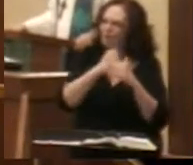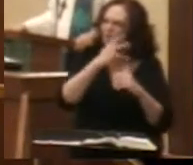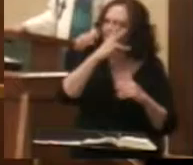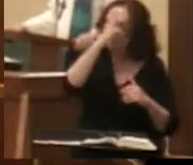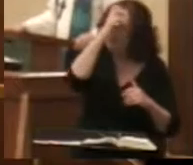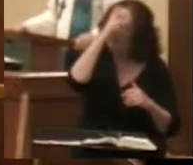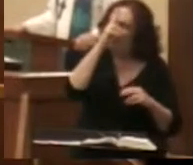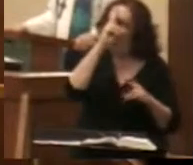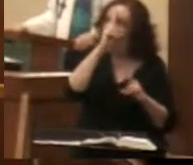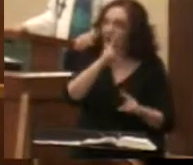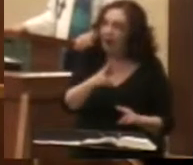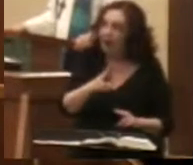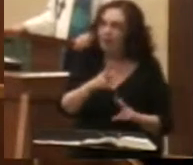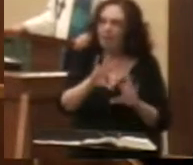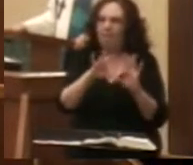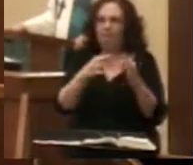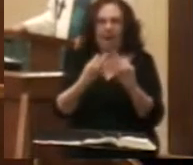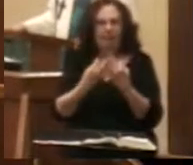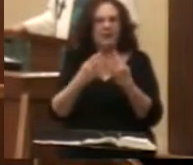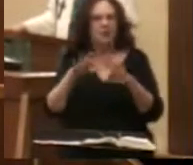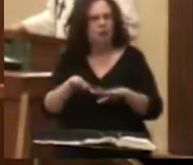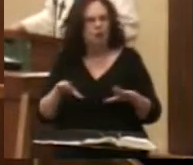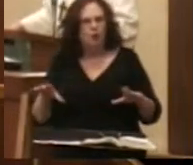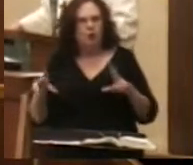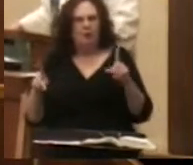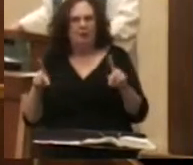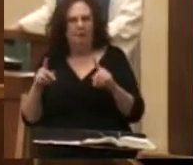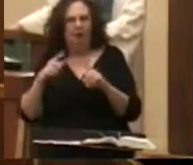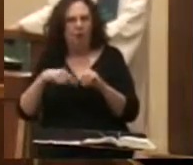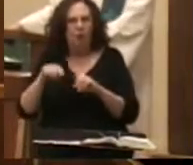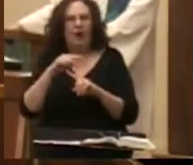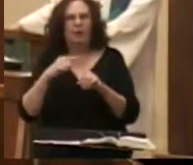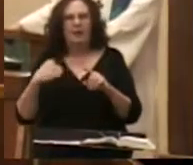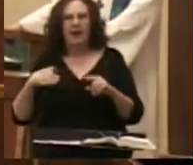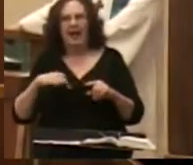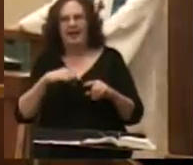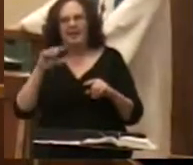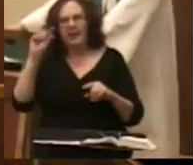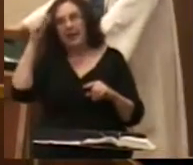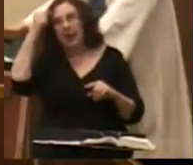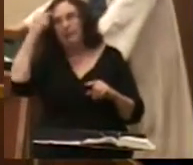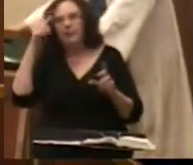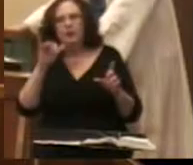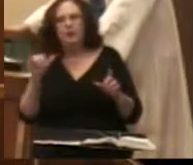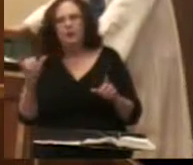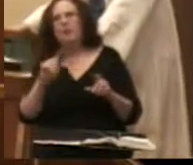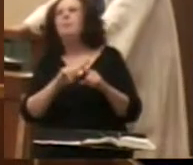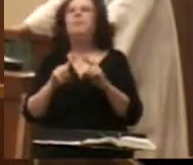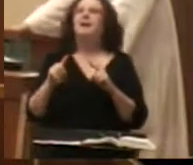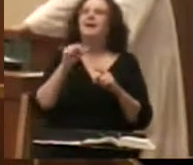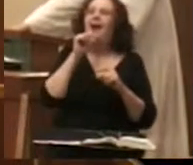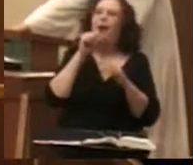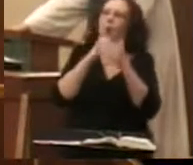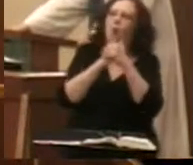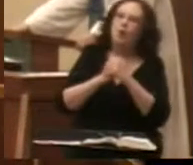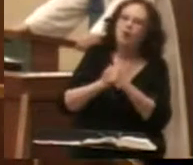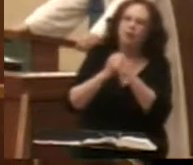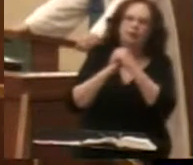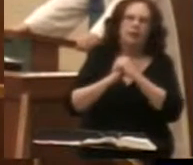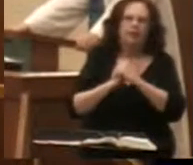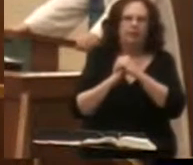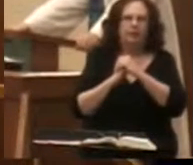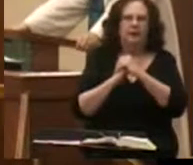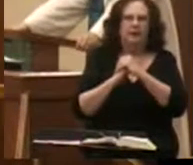children those around us even government but not to worship them. There is a distinction that Jesus is making here.